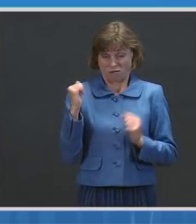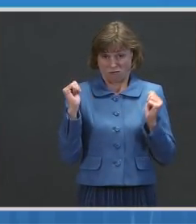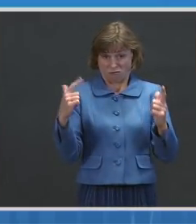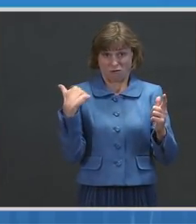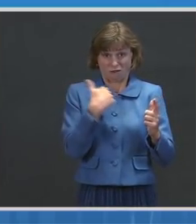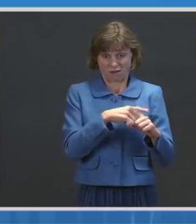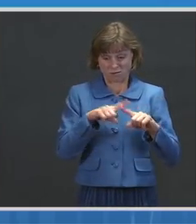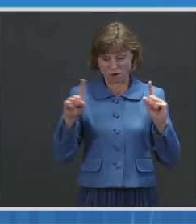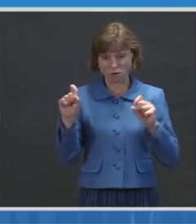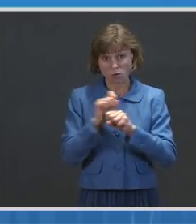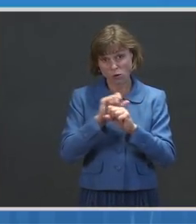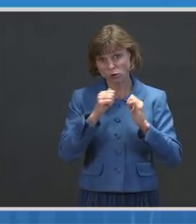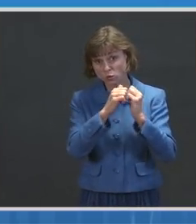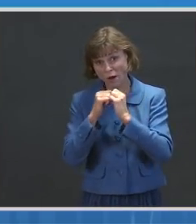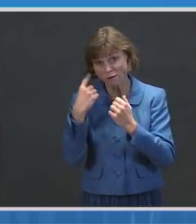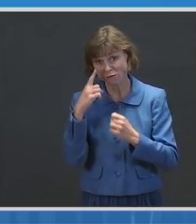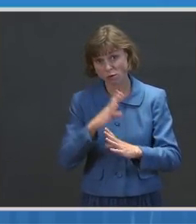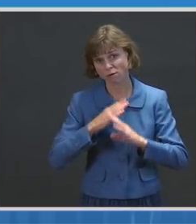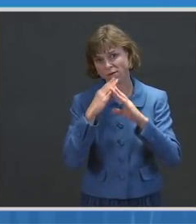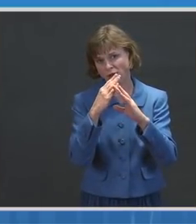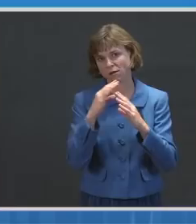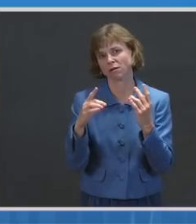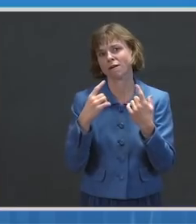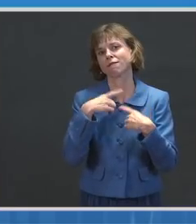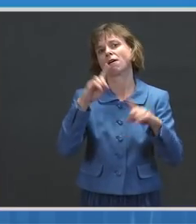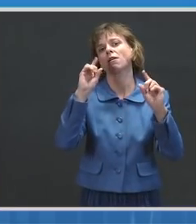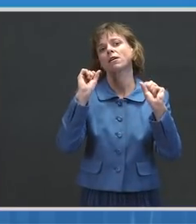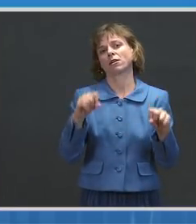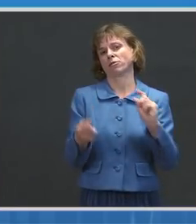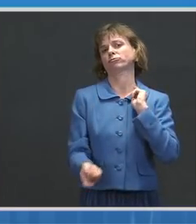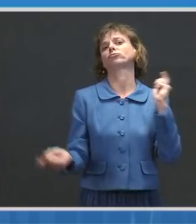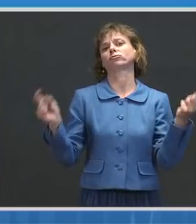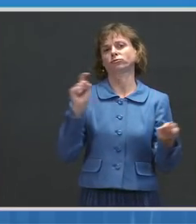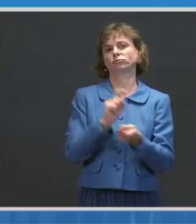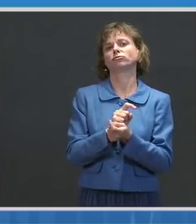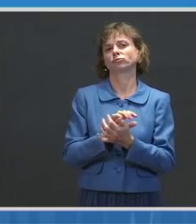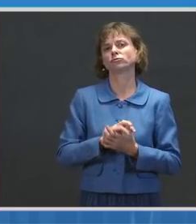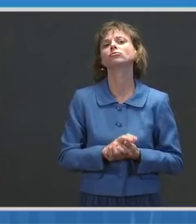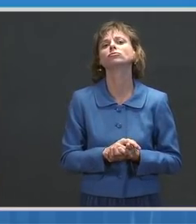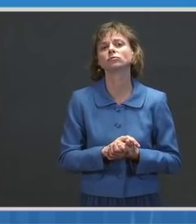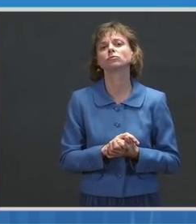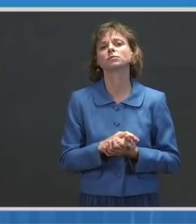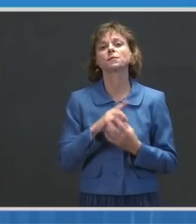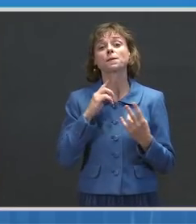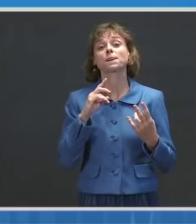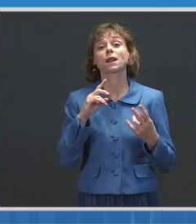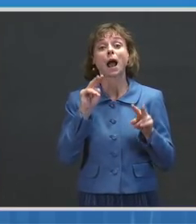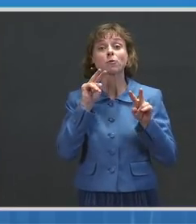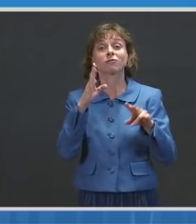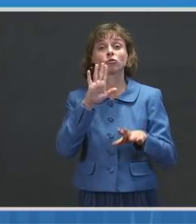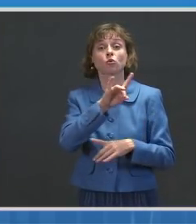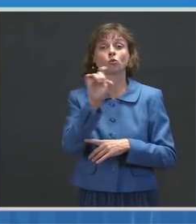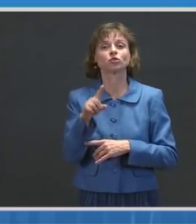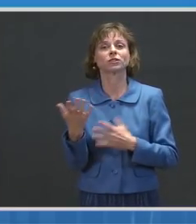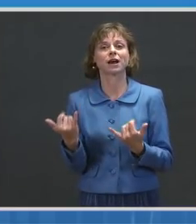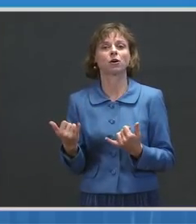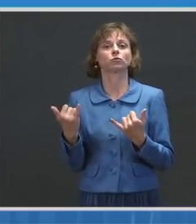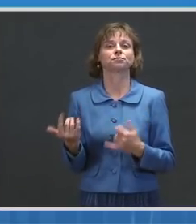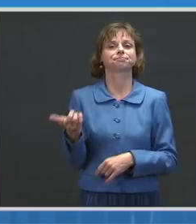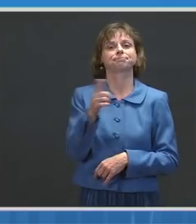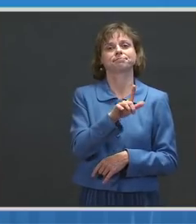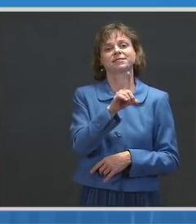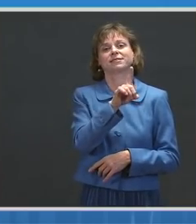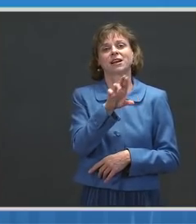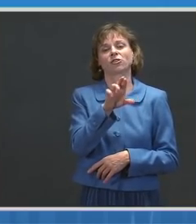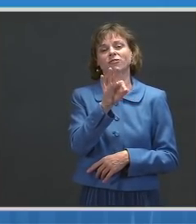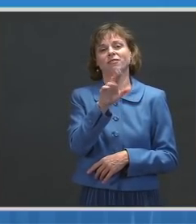steps, we can finally turn the tide. Thank you. I look forward to your questions, and I will now turn things over to Dr. Fauci. Dr.